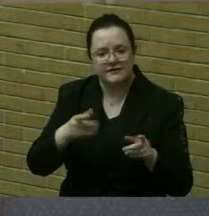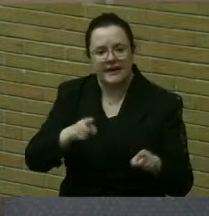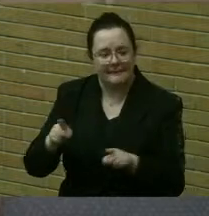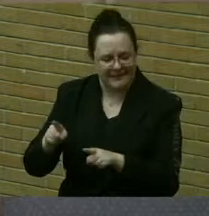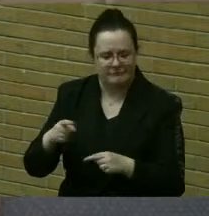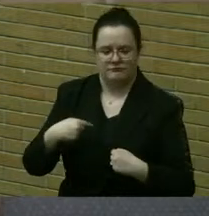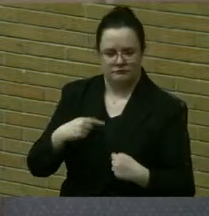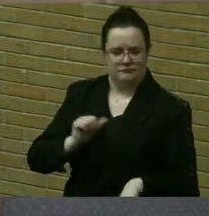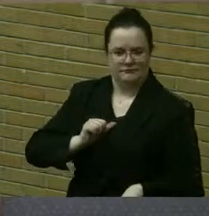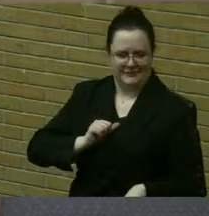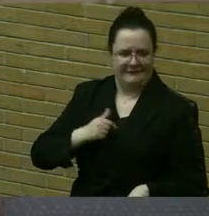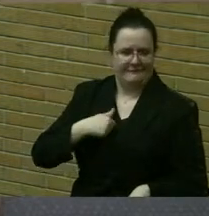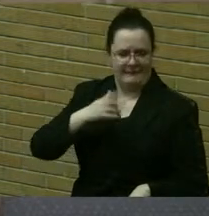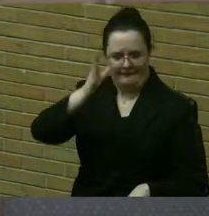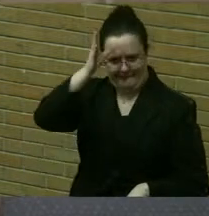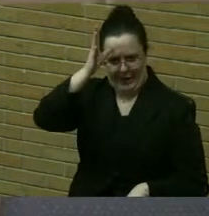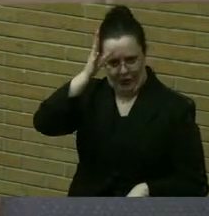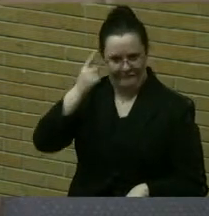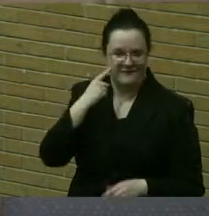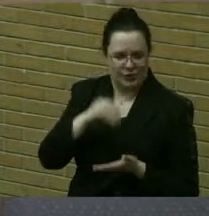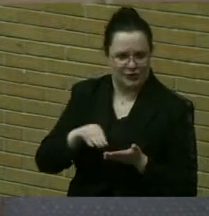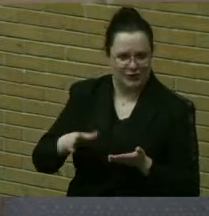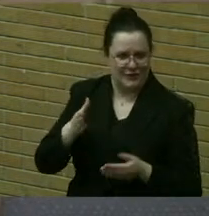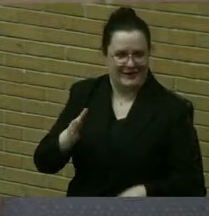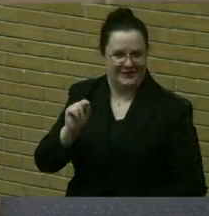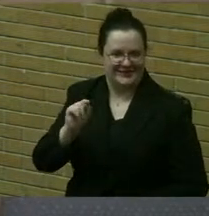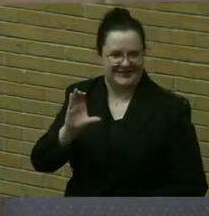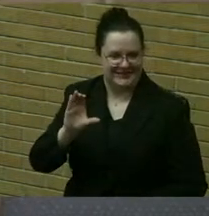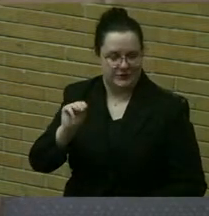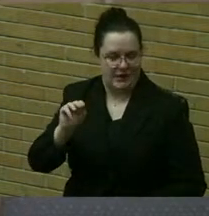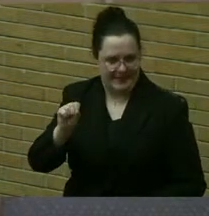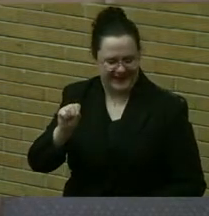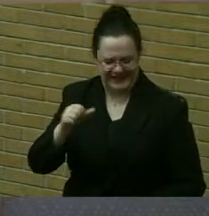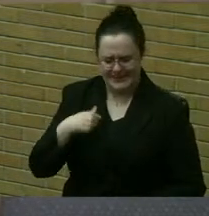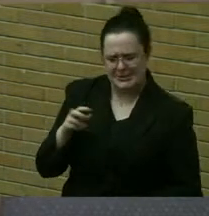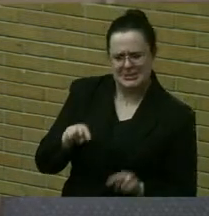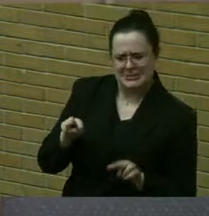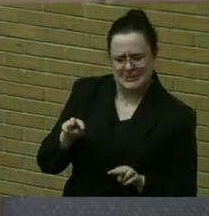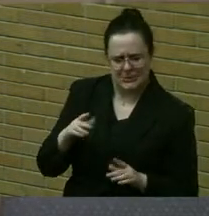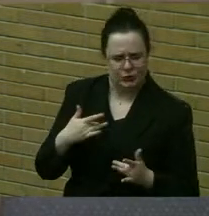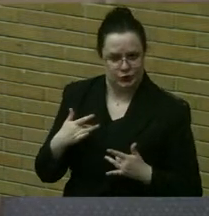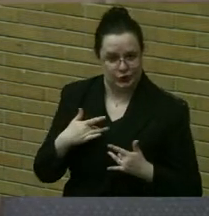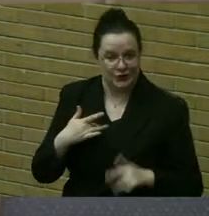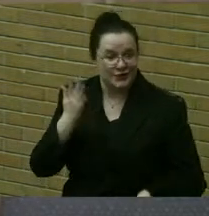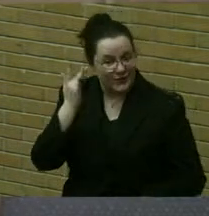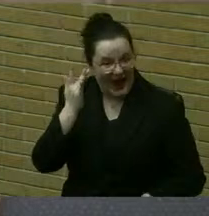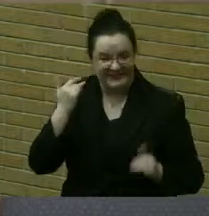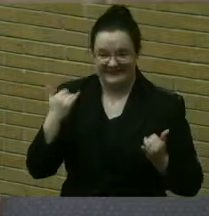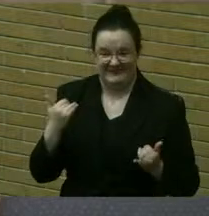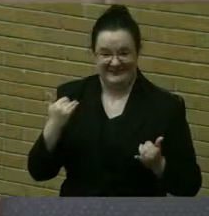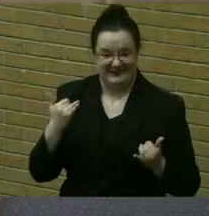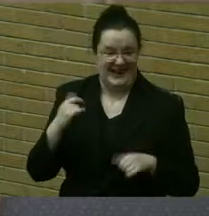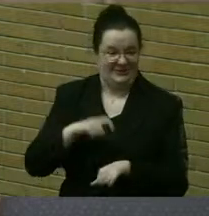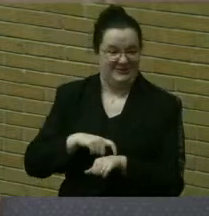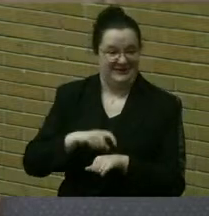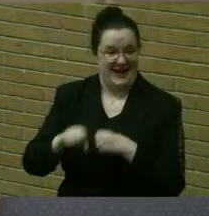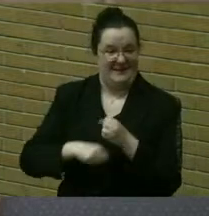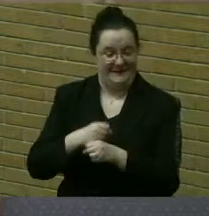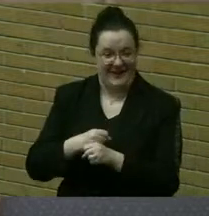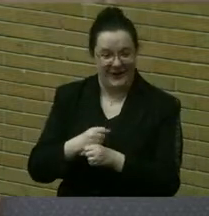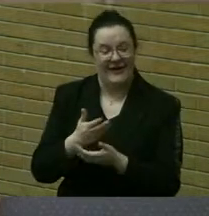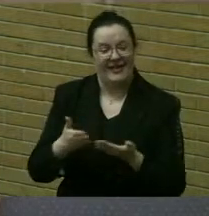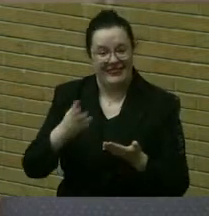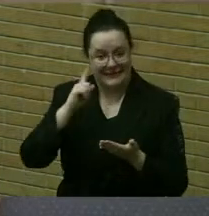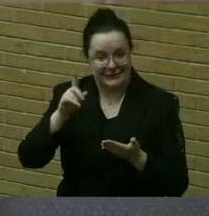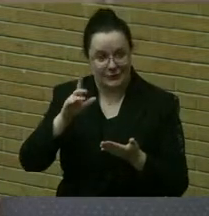concerns me. It's a time of year where things are about to get heated politically, and I can say that with